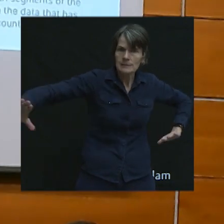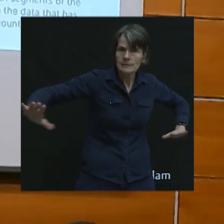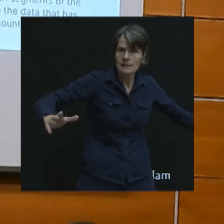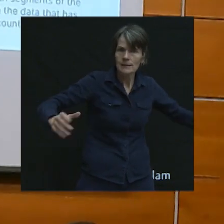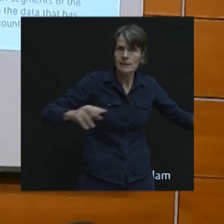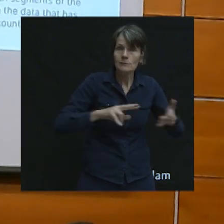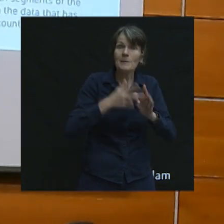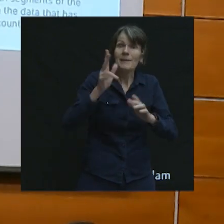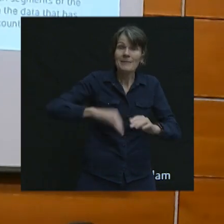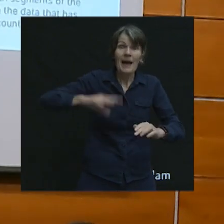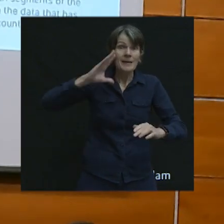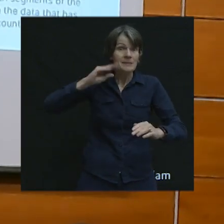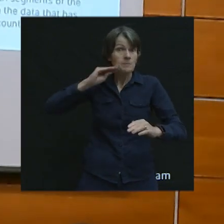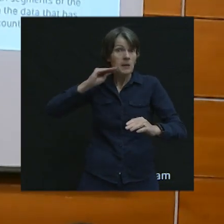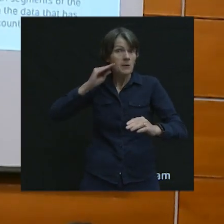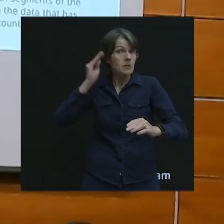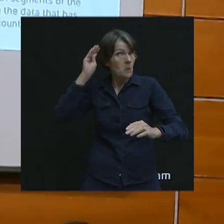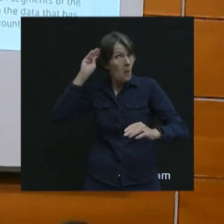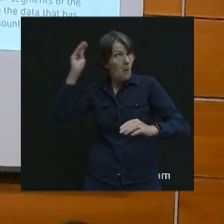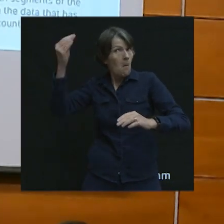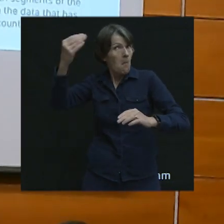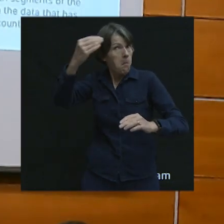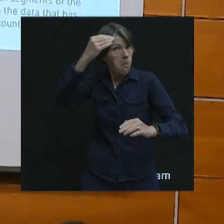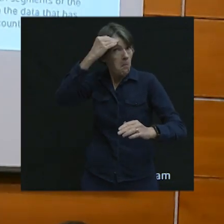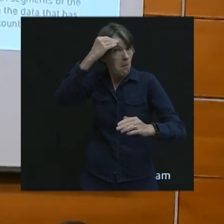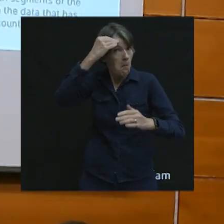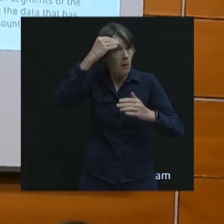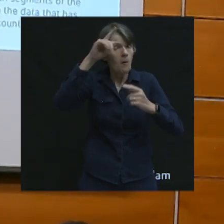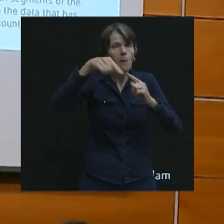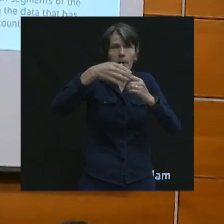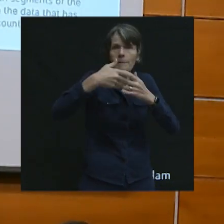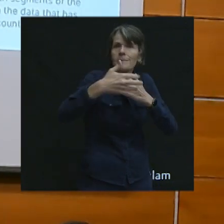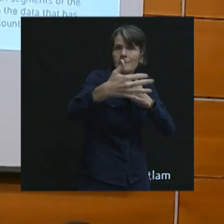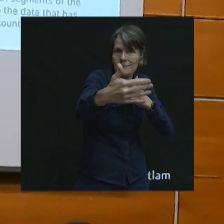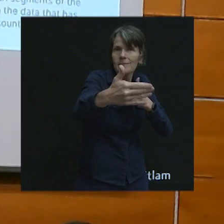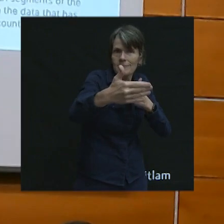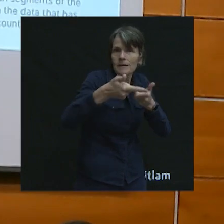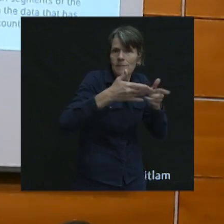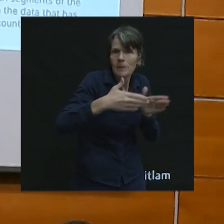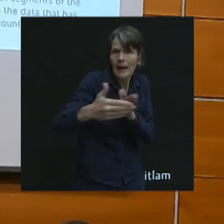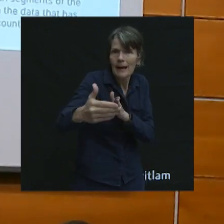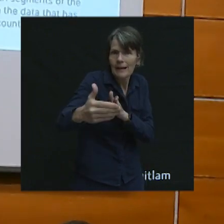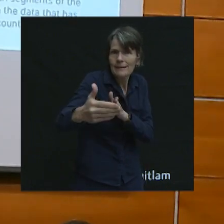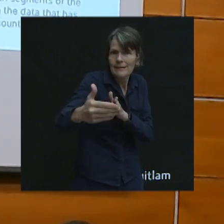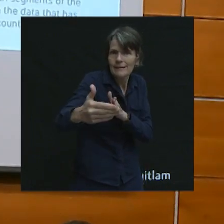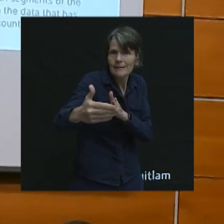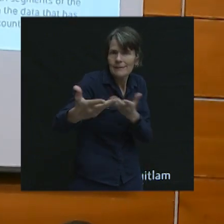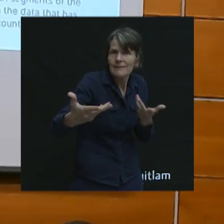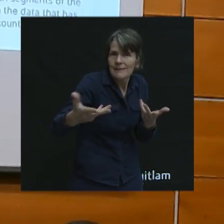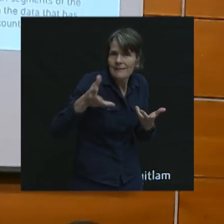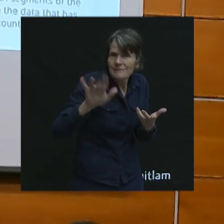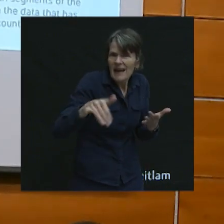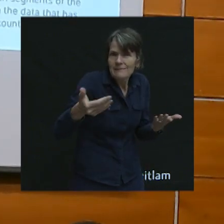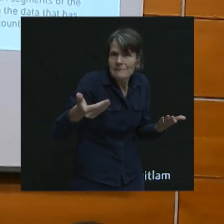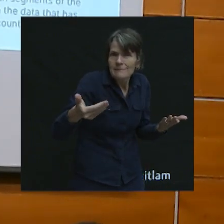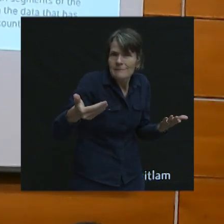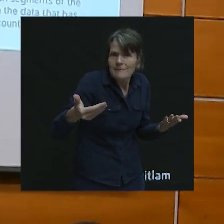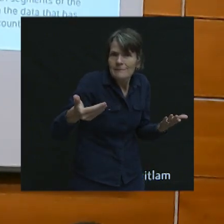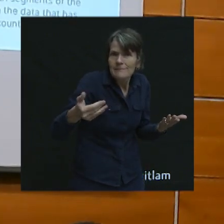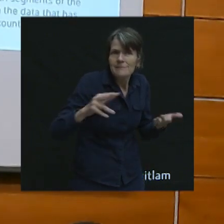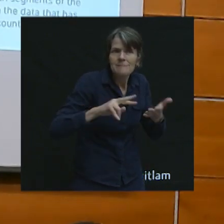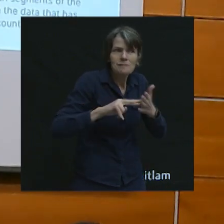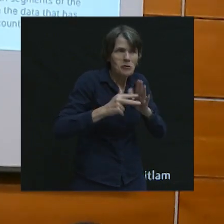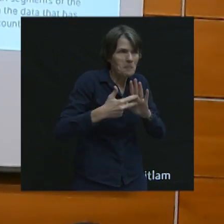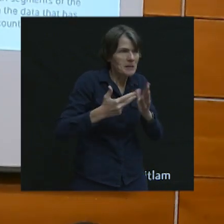when we implement this plan, or if you can take this forward when you implement this plan, I think that would be probably setting the